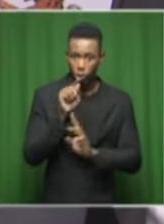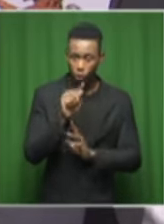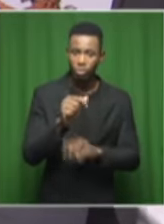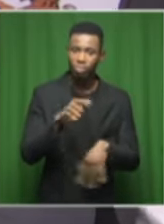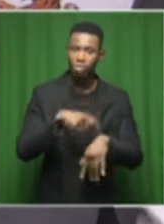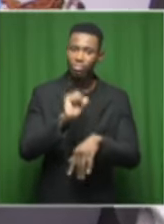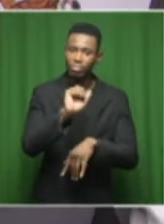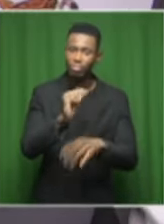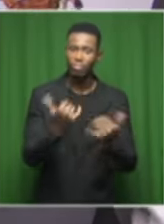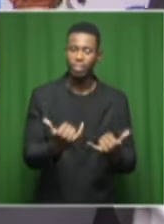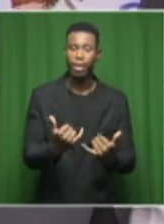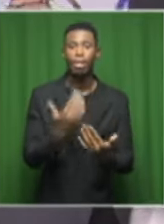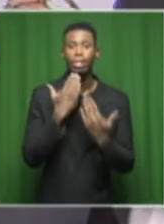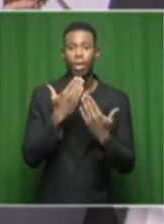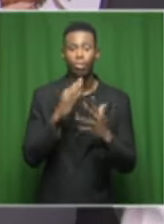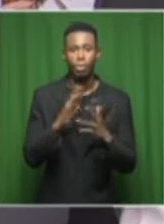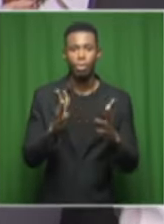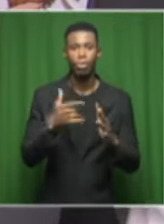thank you very much. We love you.